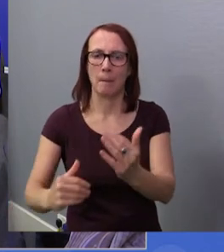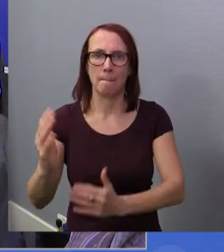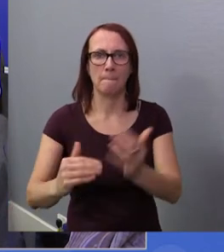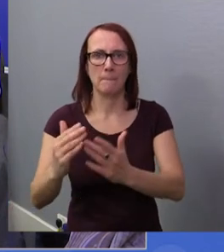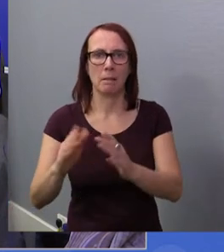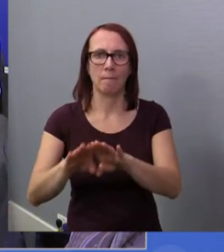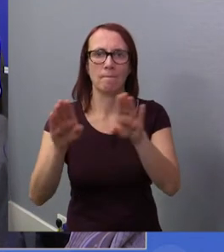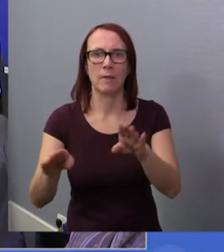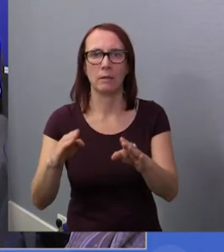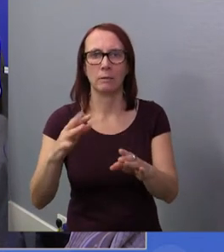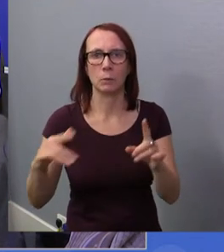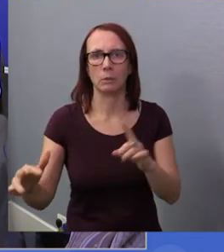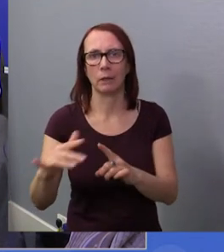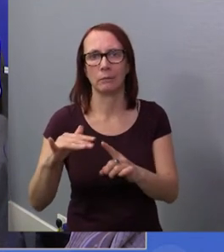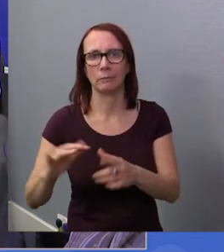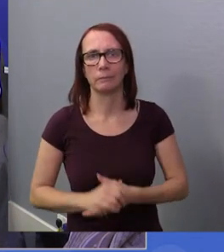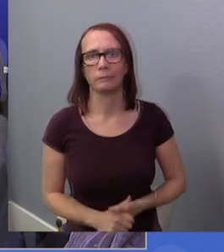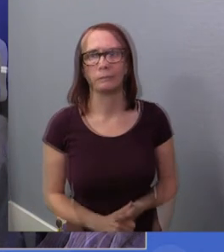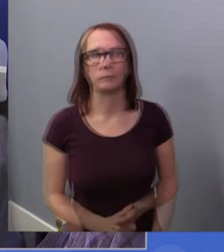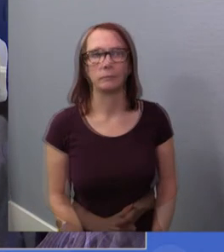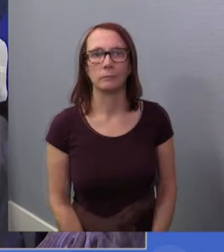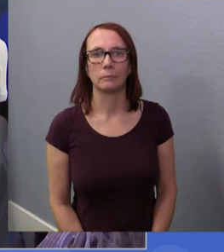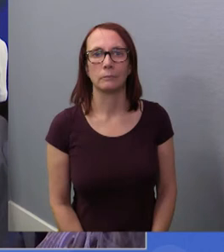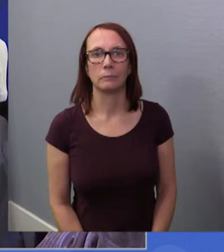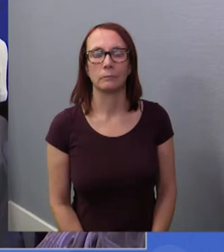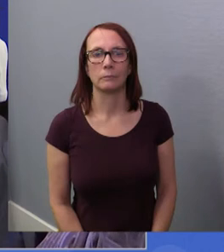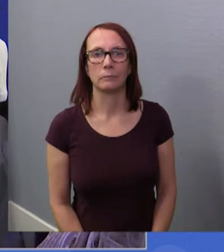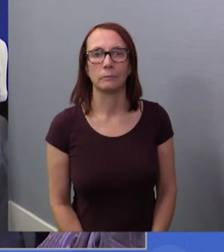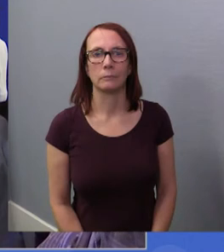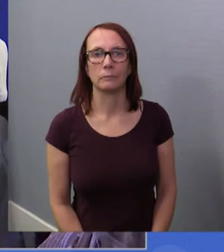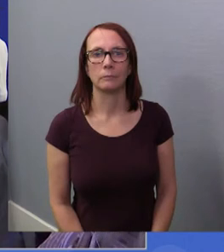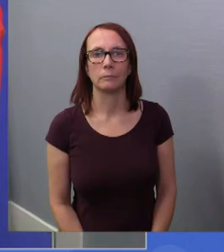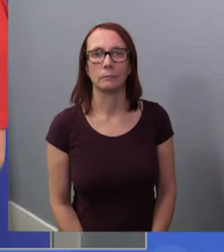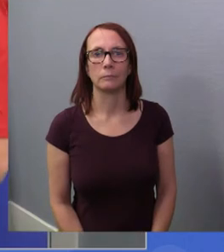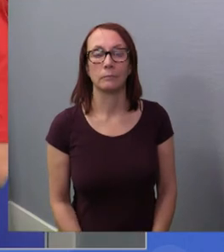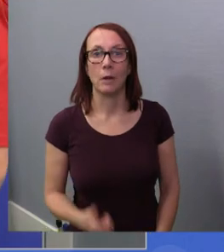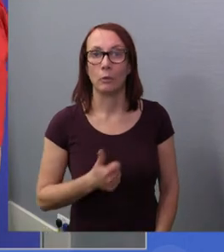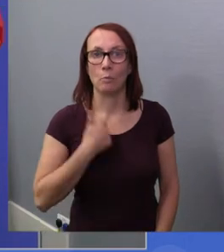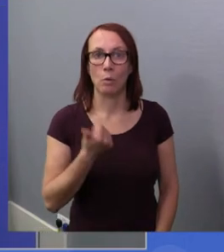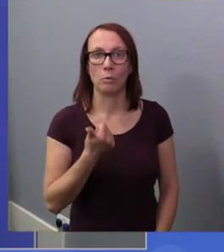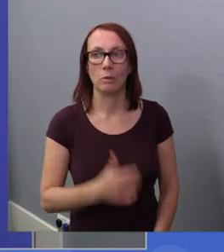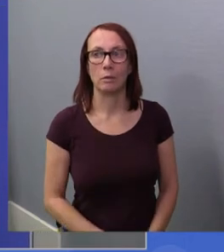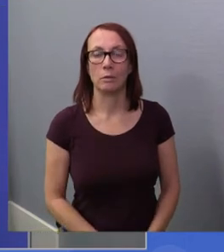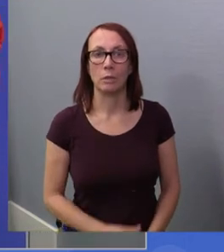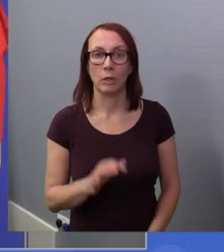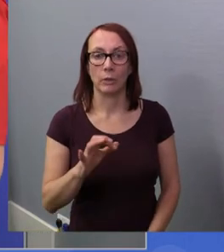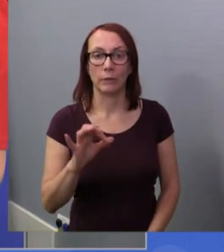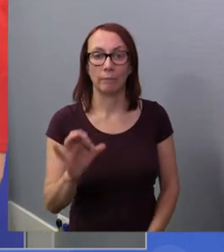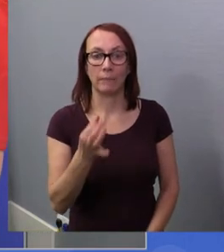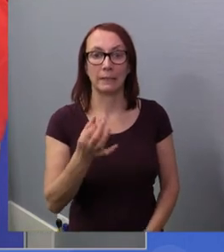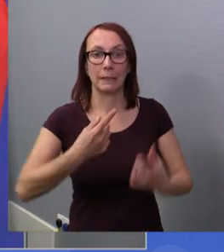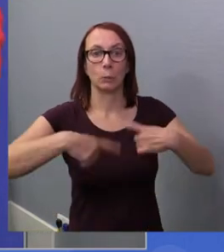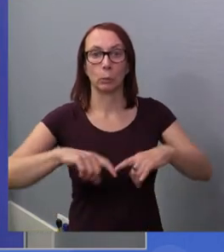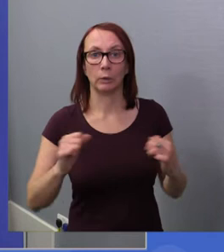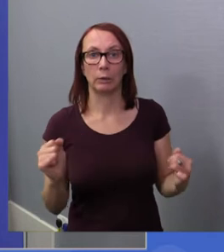fairer society. Brilliant. Thank you so much. Good morning. The findings we agreed important